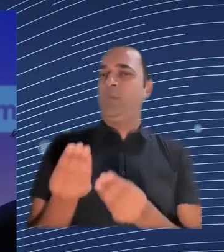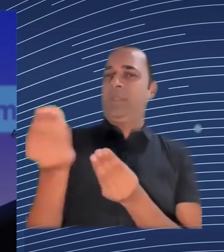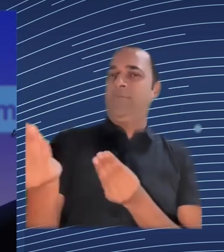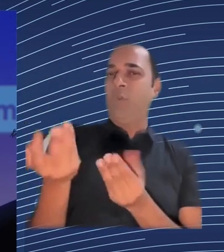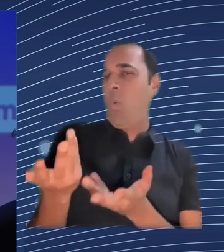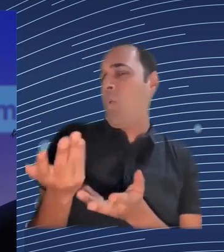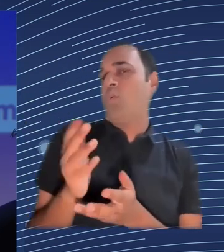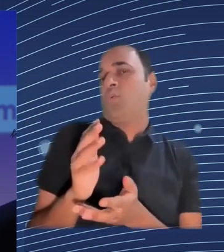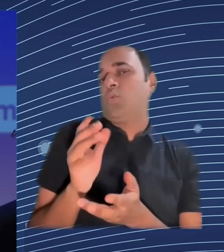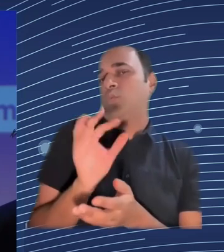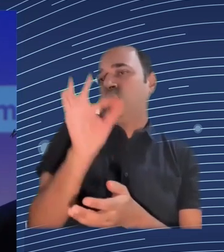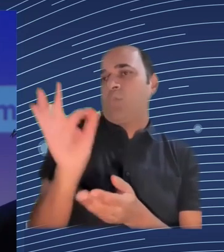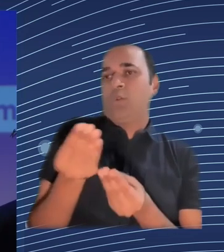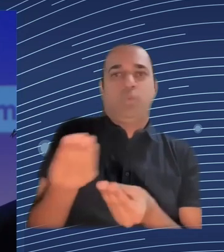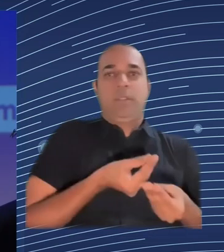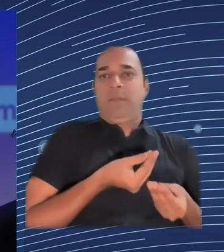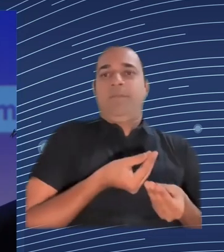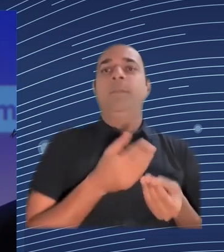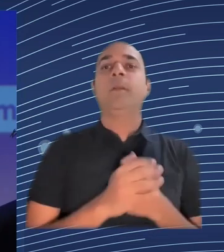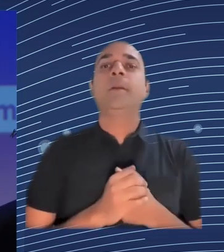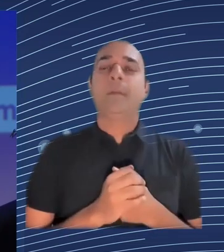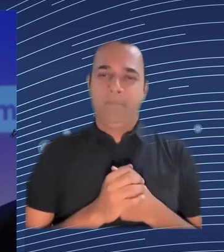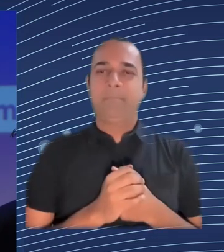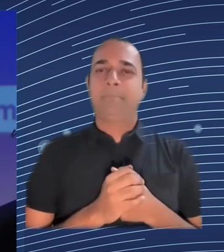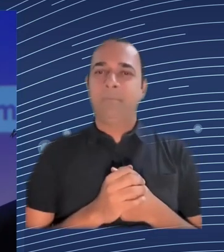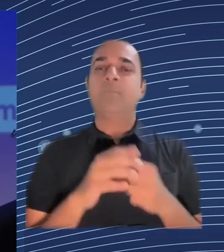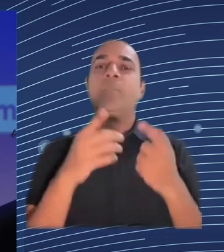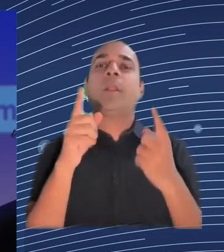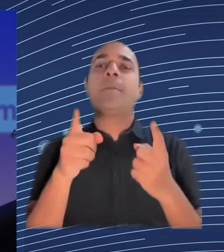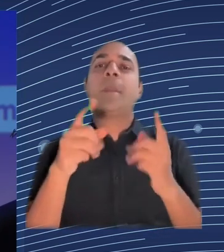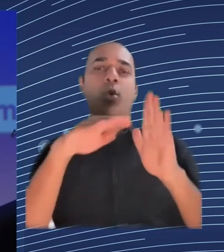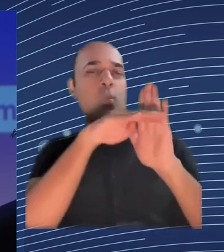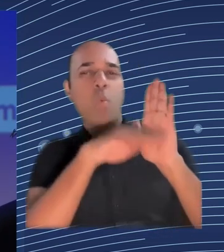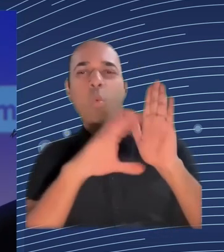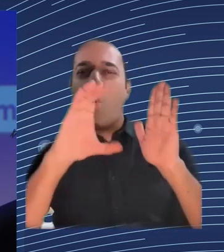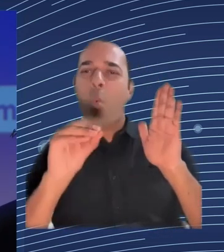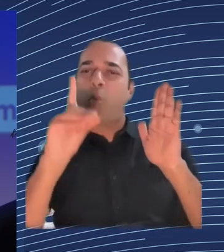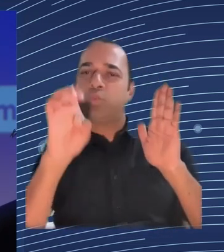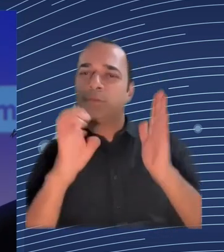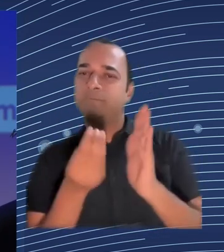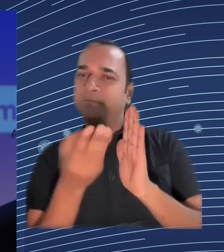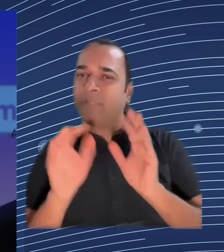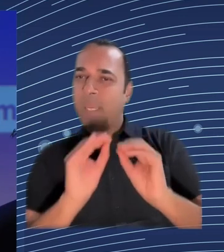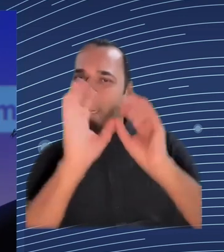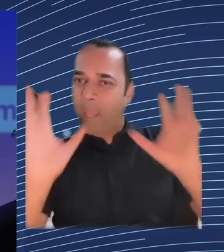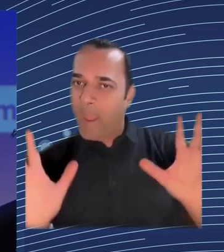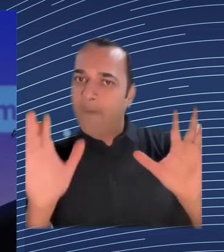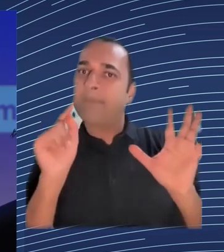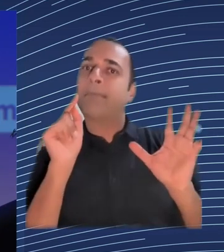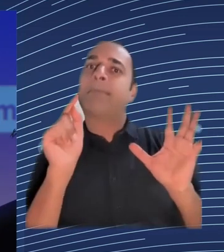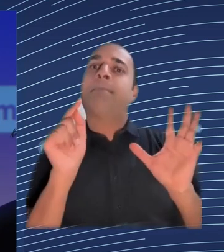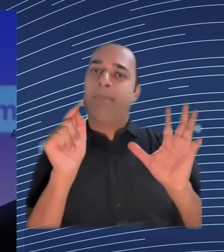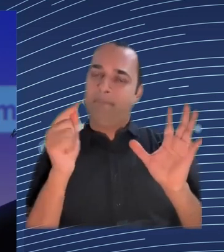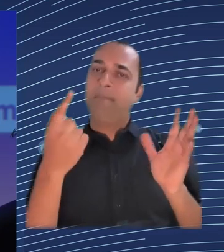other things but it's not easy to explain the real reason because we and